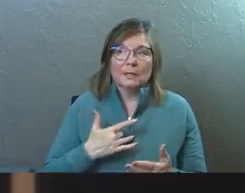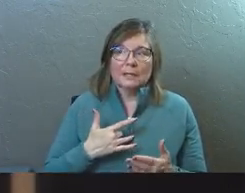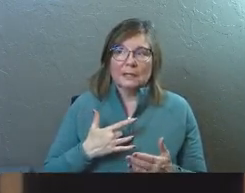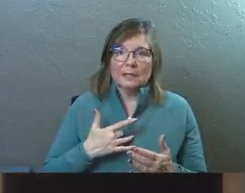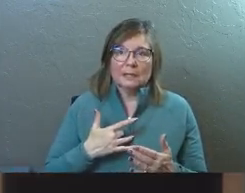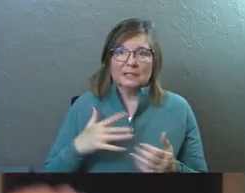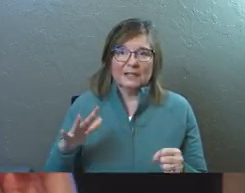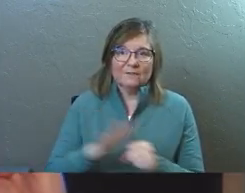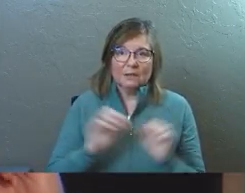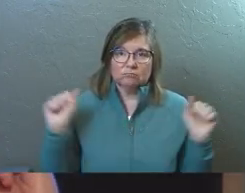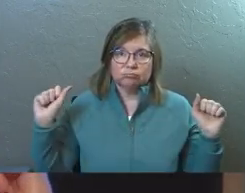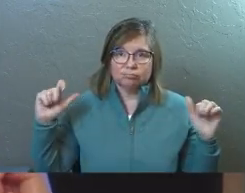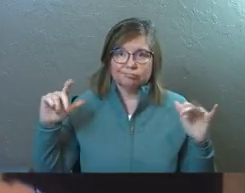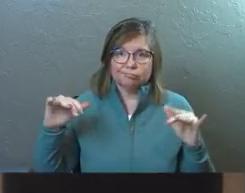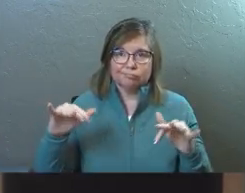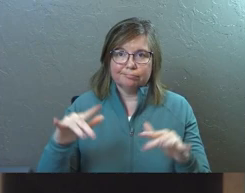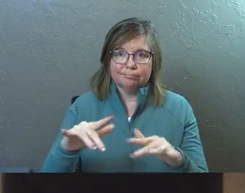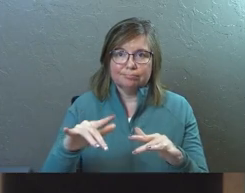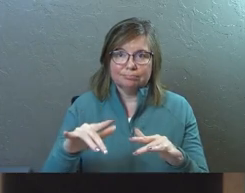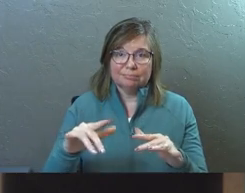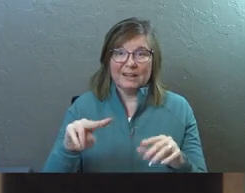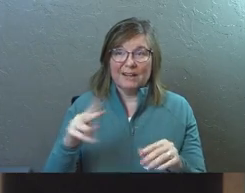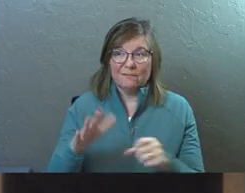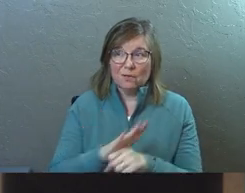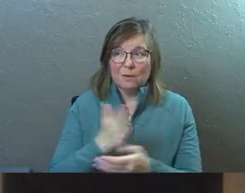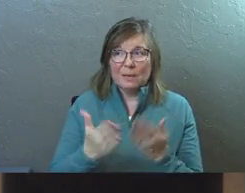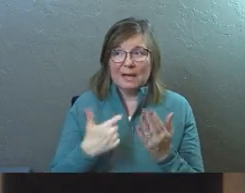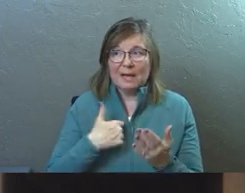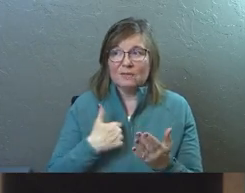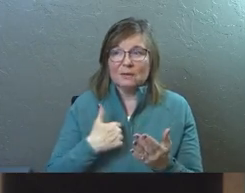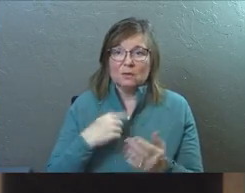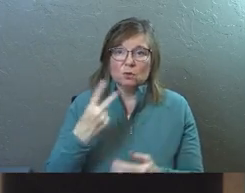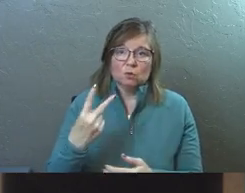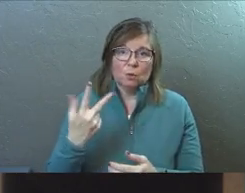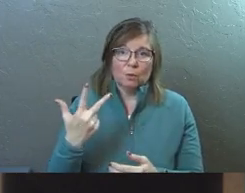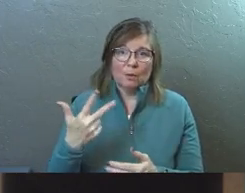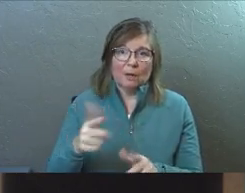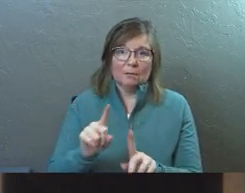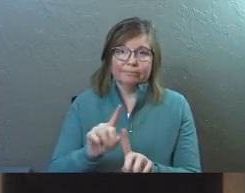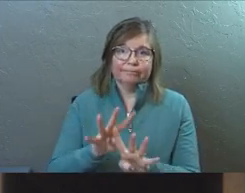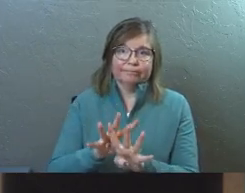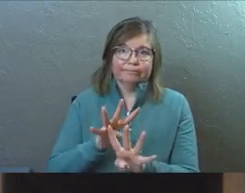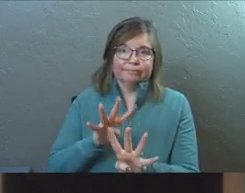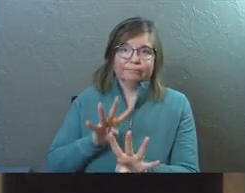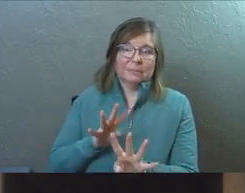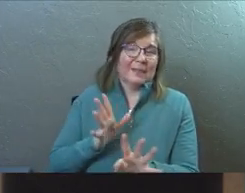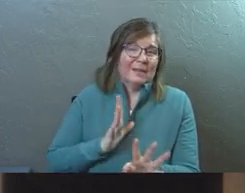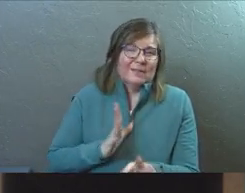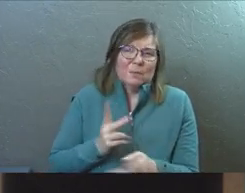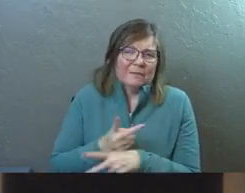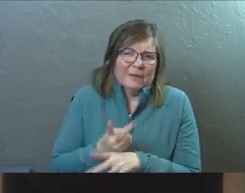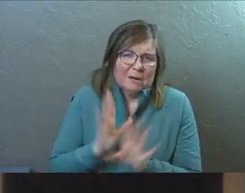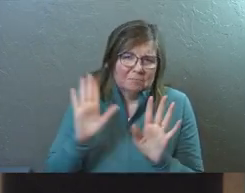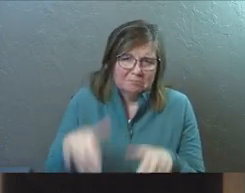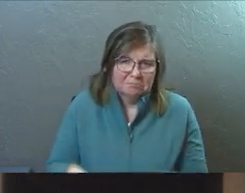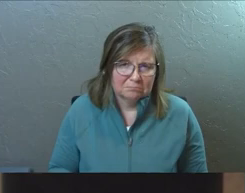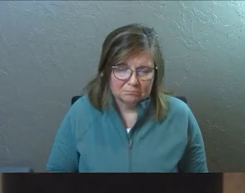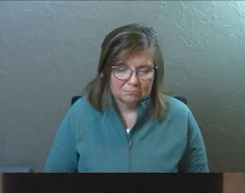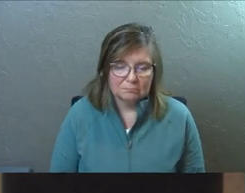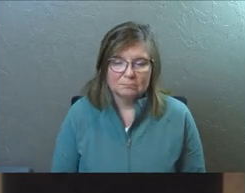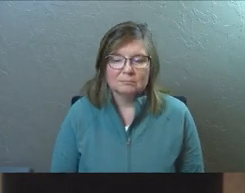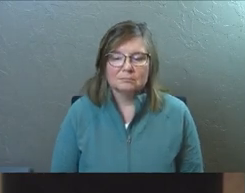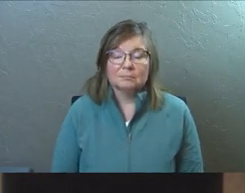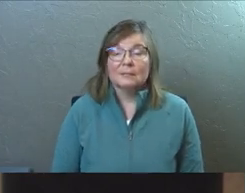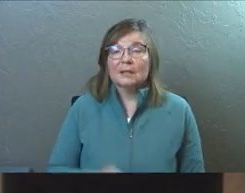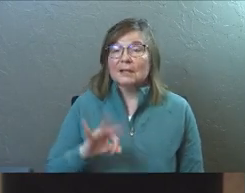filled up this front area. As full as we are, our second service, you might have to be two or three deep and that's fine. We'll just figure it out. We've done it before.